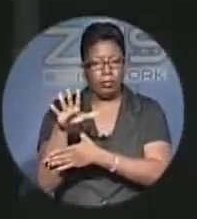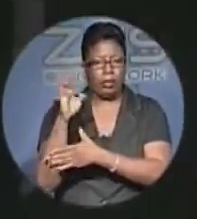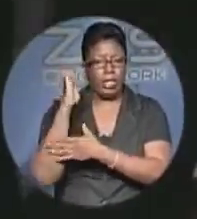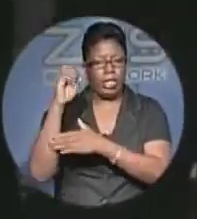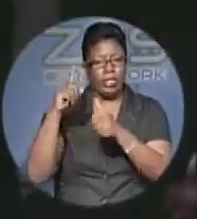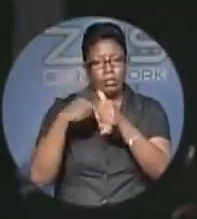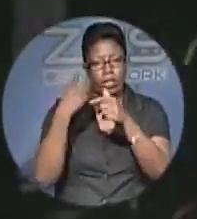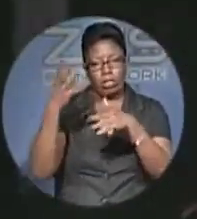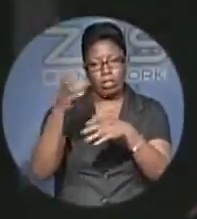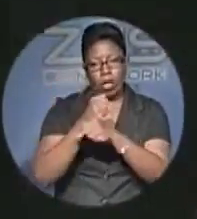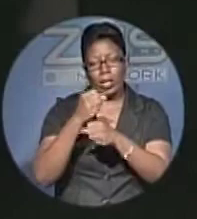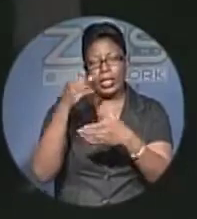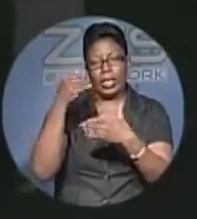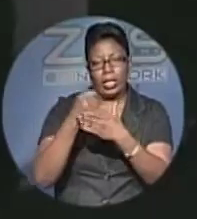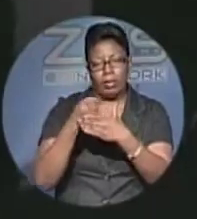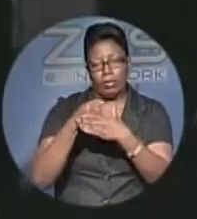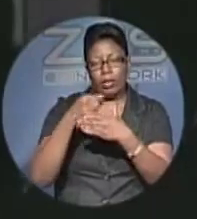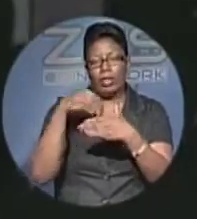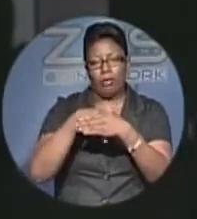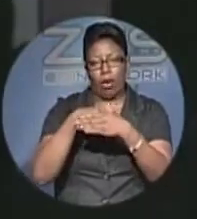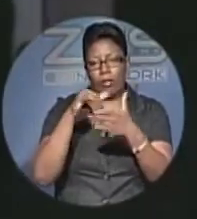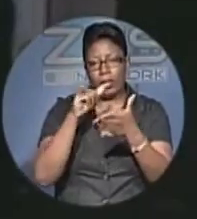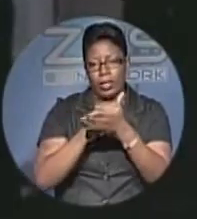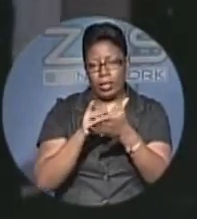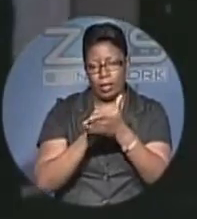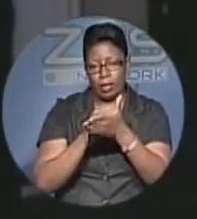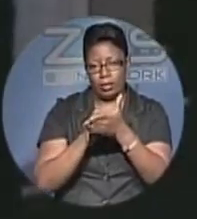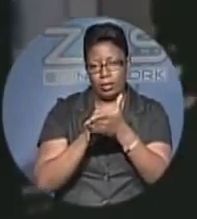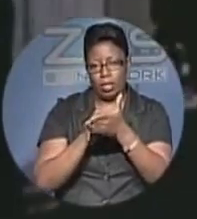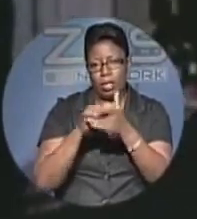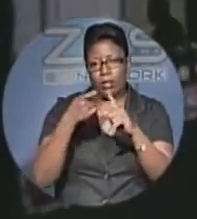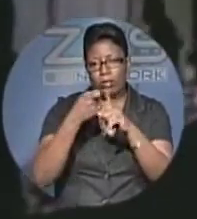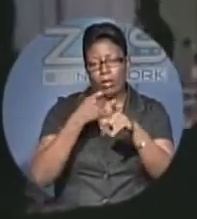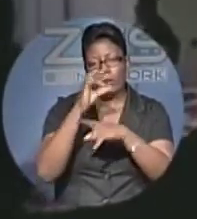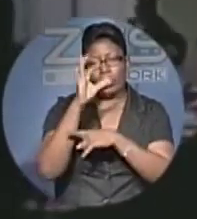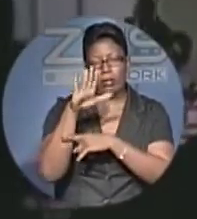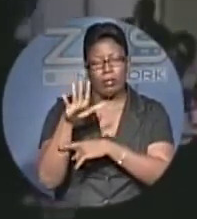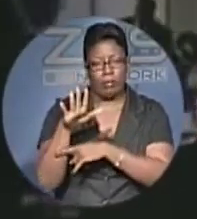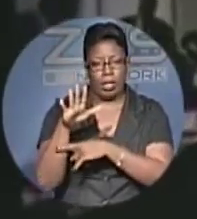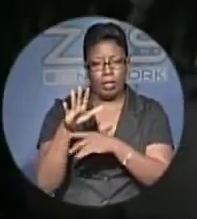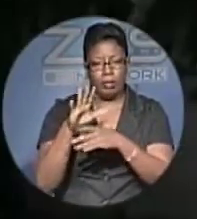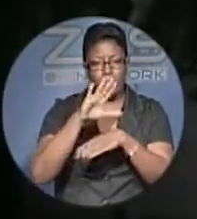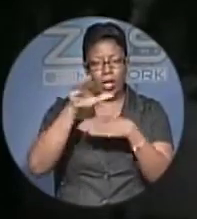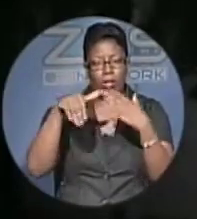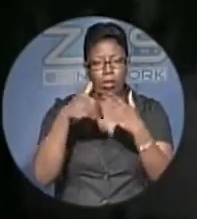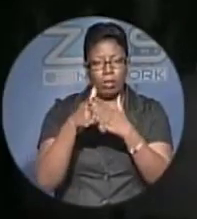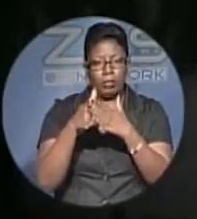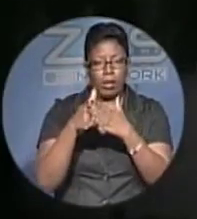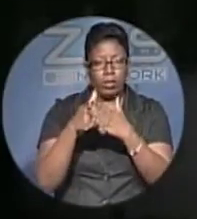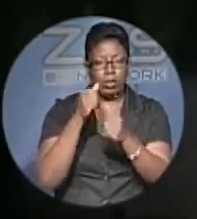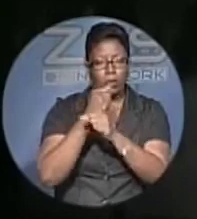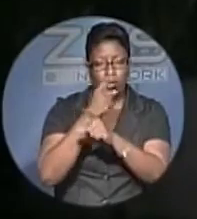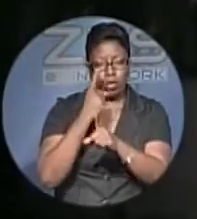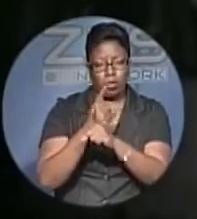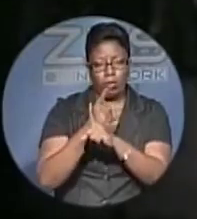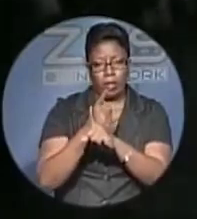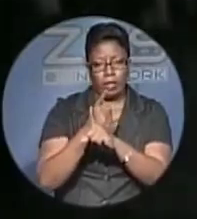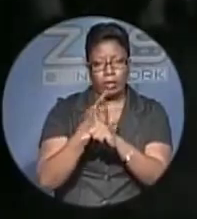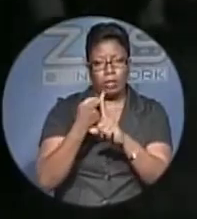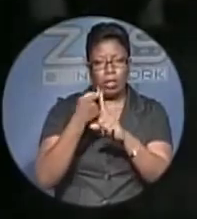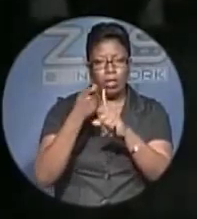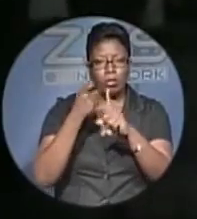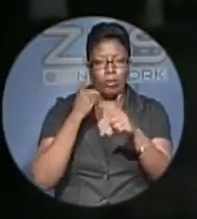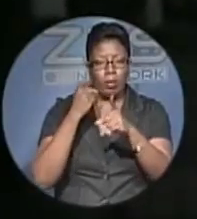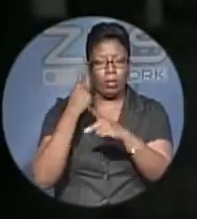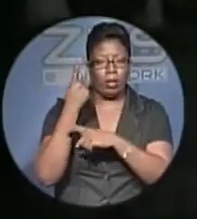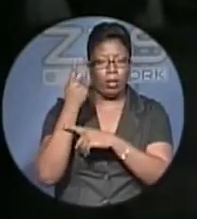His widow, Jacqueline Lady Fox, remembers her husband becoming passionate about workers' rights, soon after the Burma Road riots of